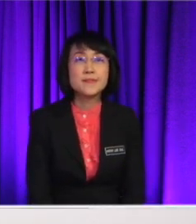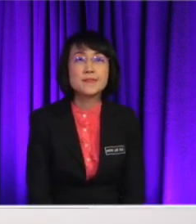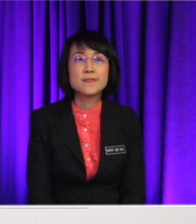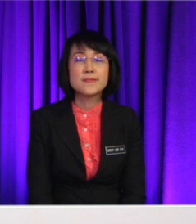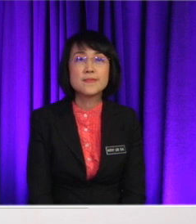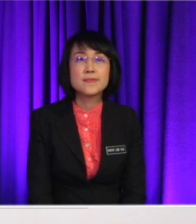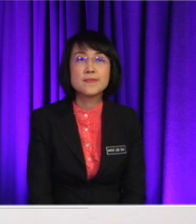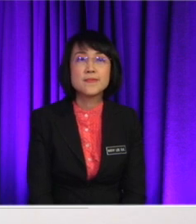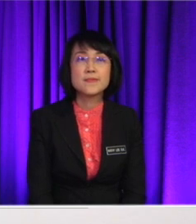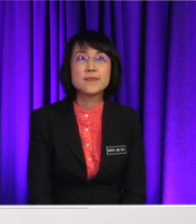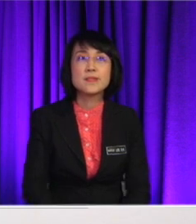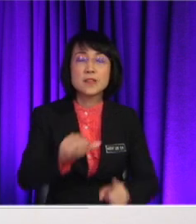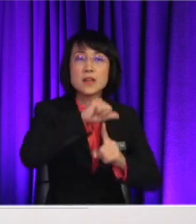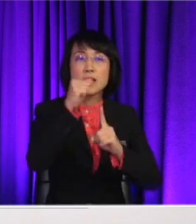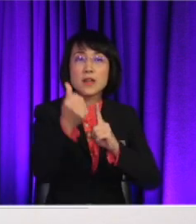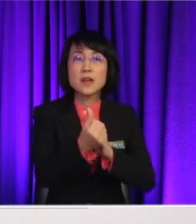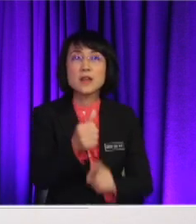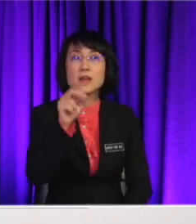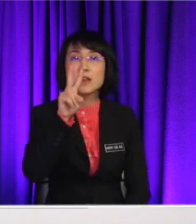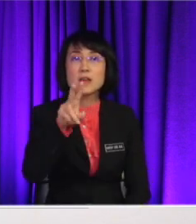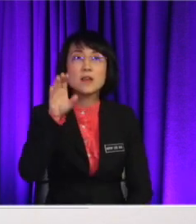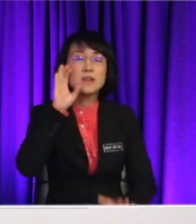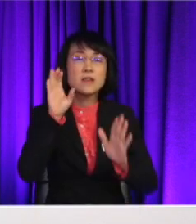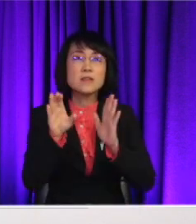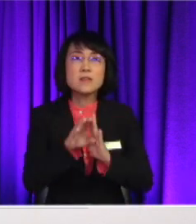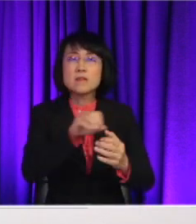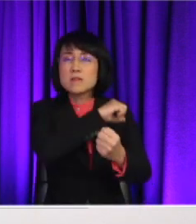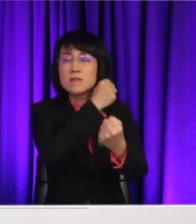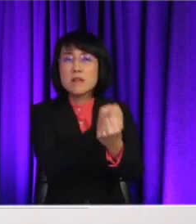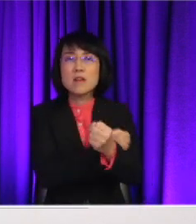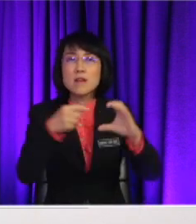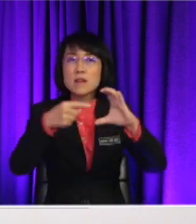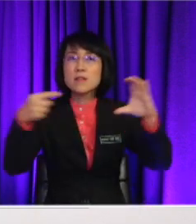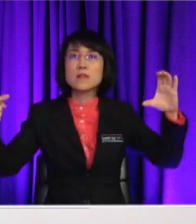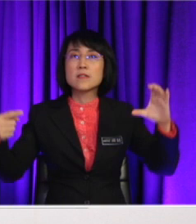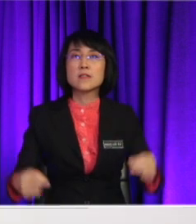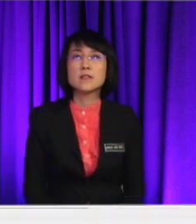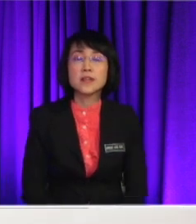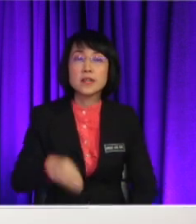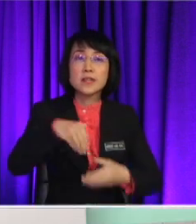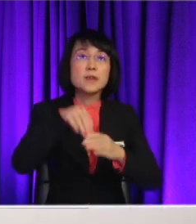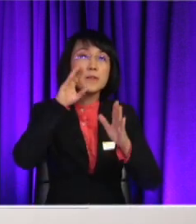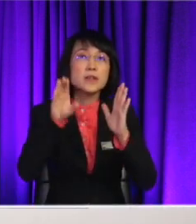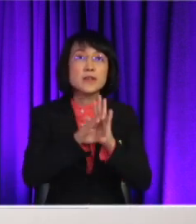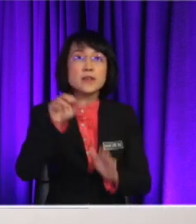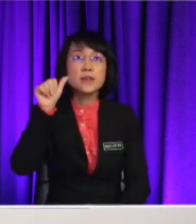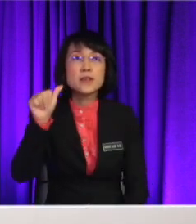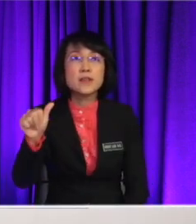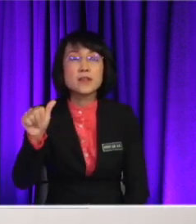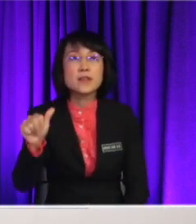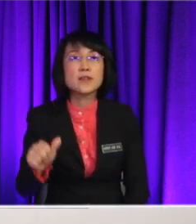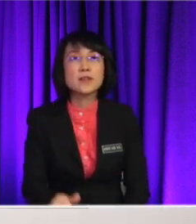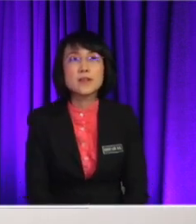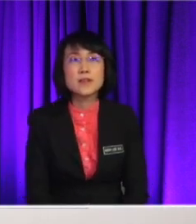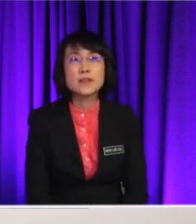can gather The atmosphere of the two pictures are a stark contrast to each other I can feel that in picture A, it's suffocating and